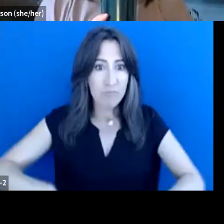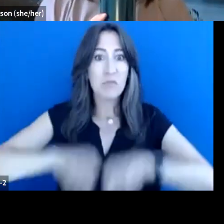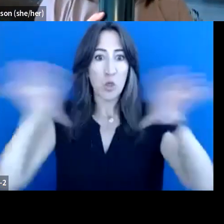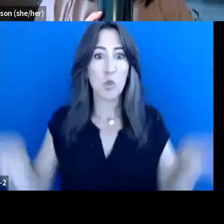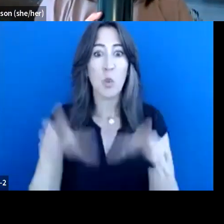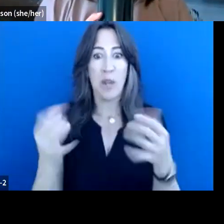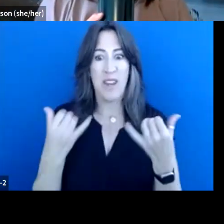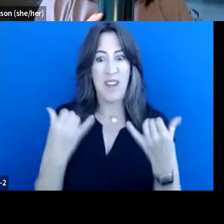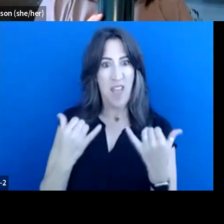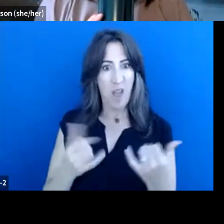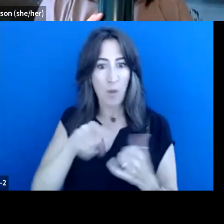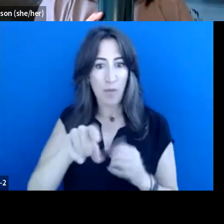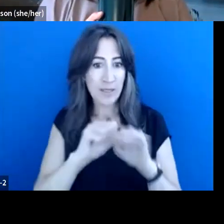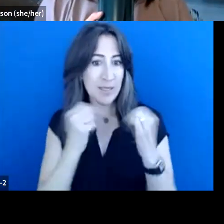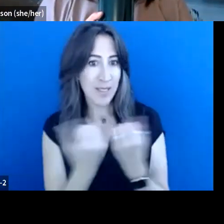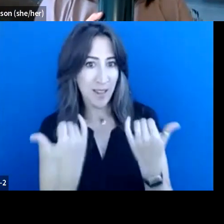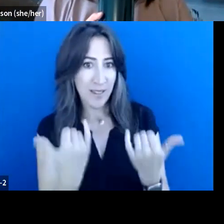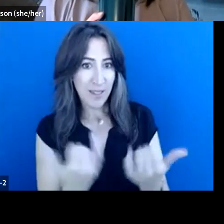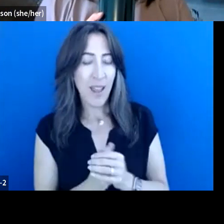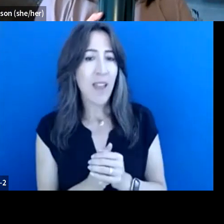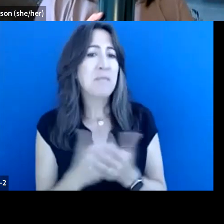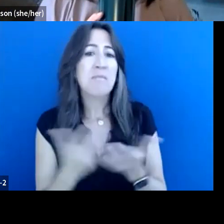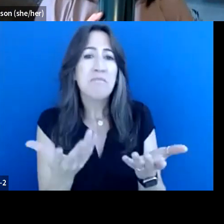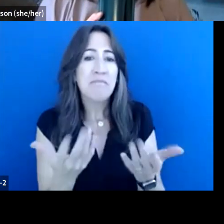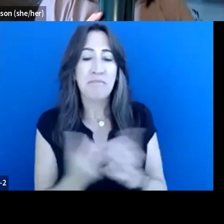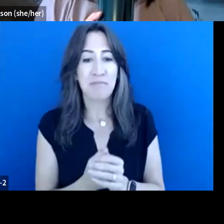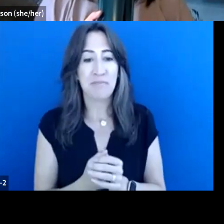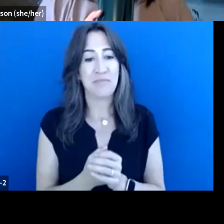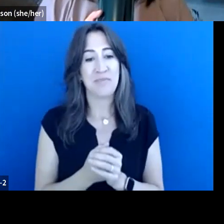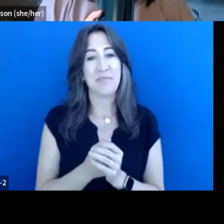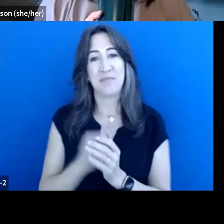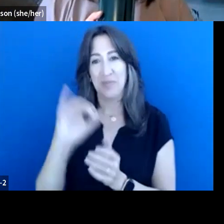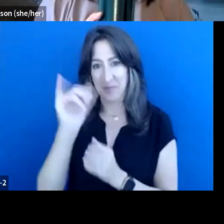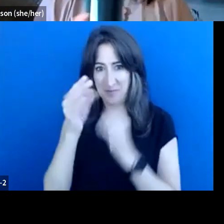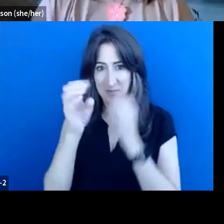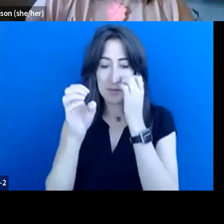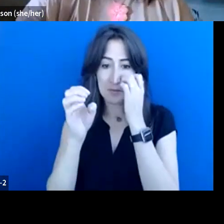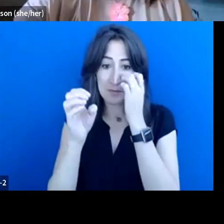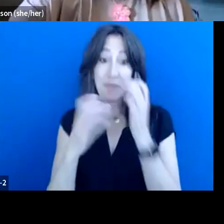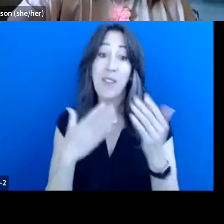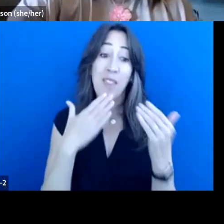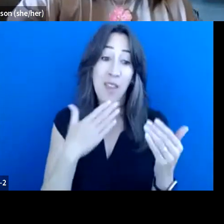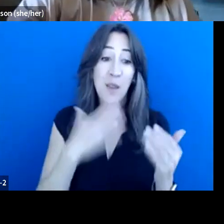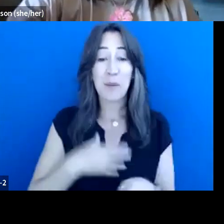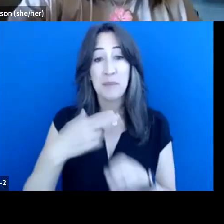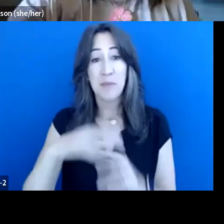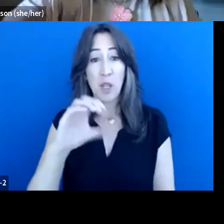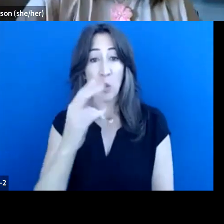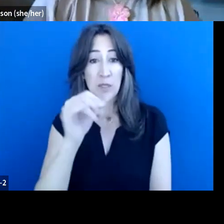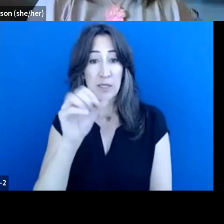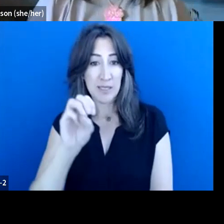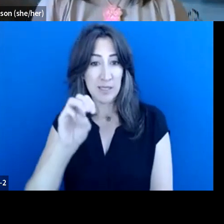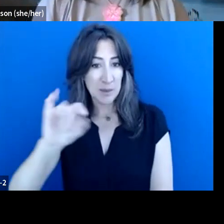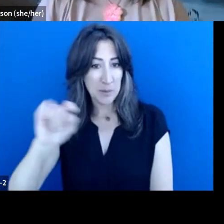today? Thank you, Ginger. Thank you for having me here today. My name is Christine Smith Martin,